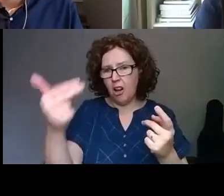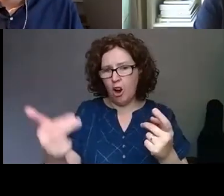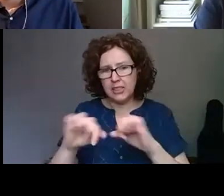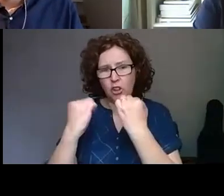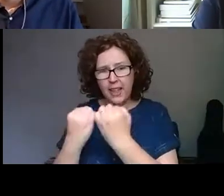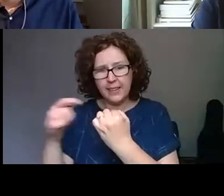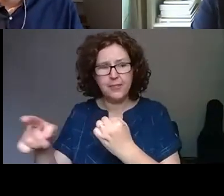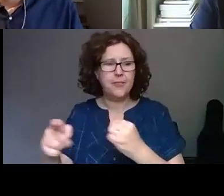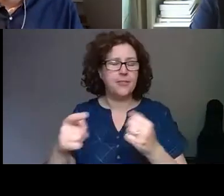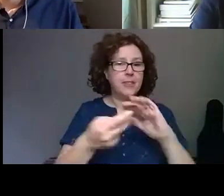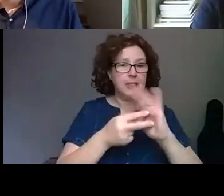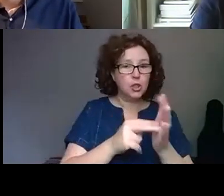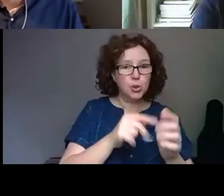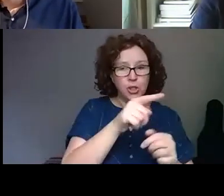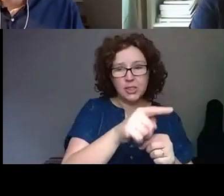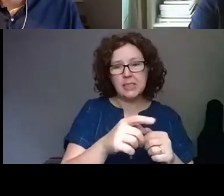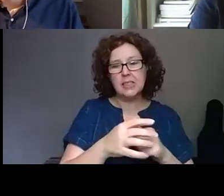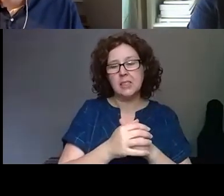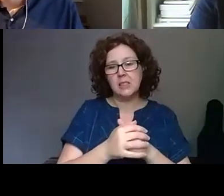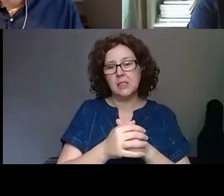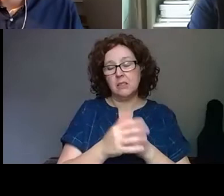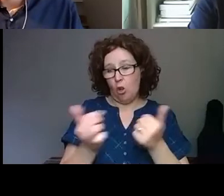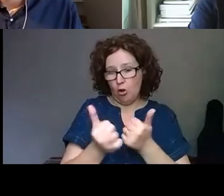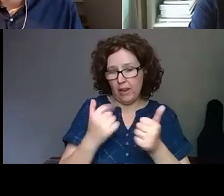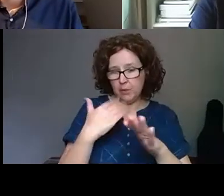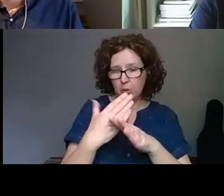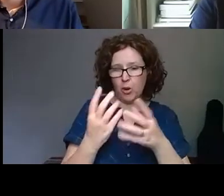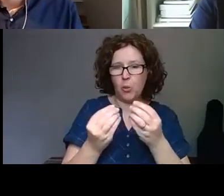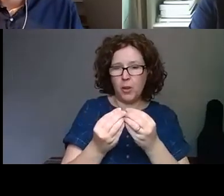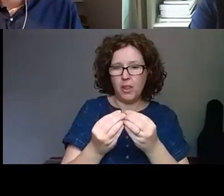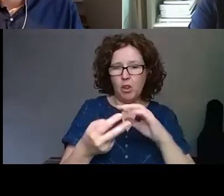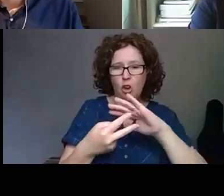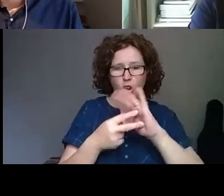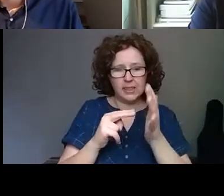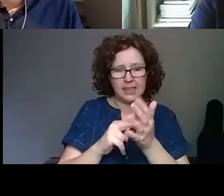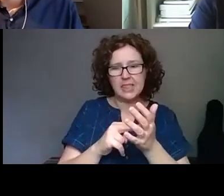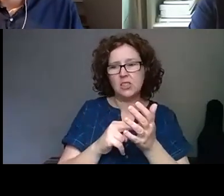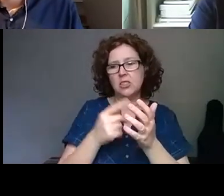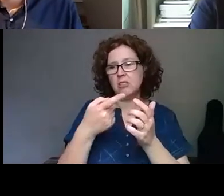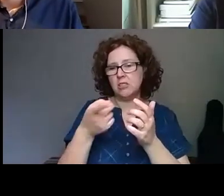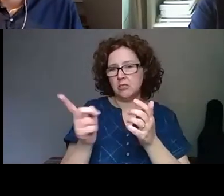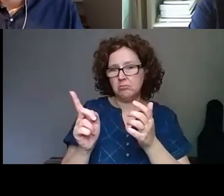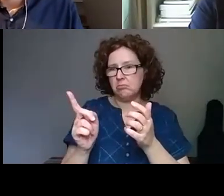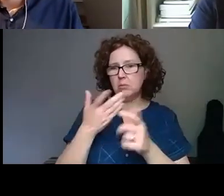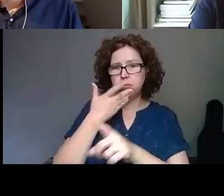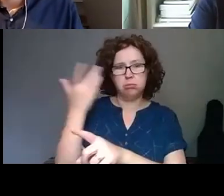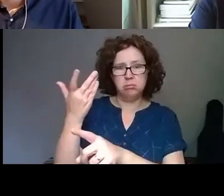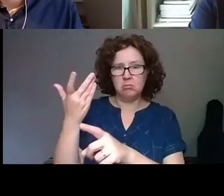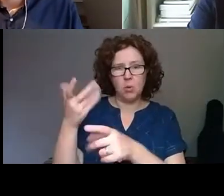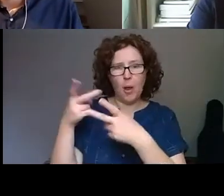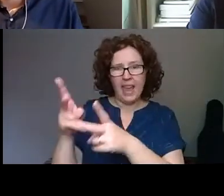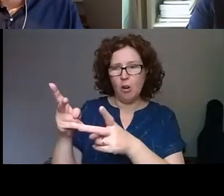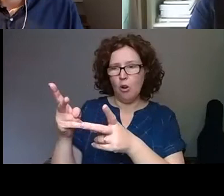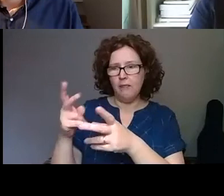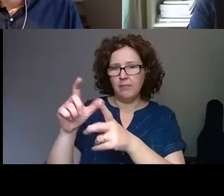as well. We are already working with organisations that didn't have the tools to work